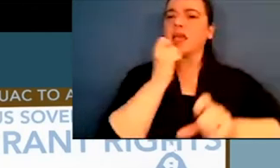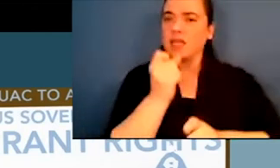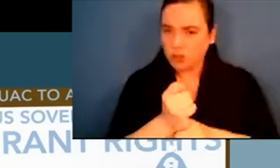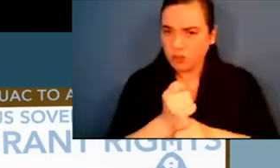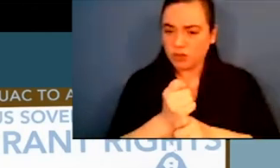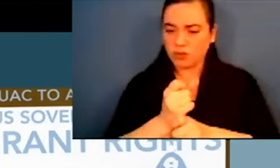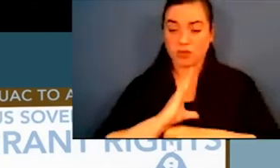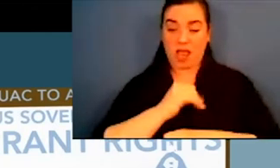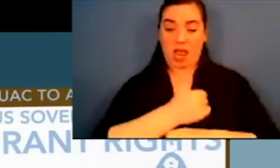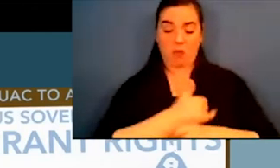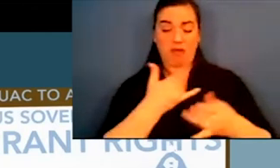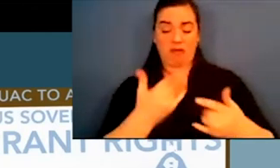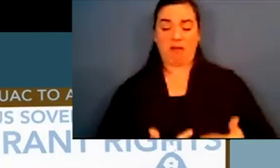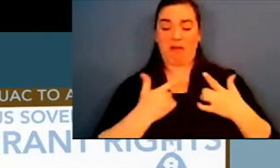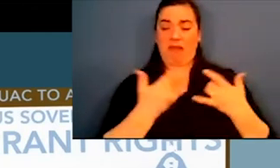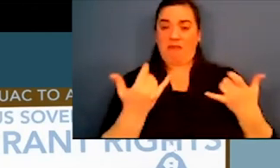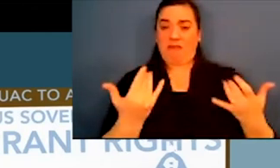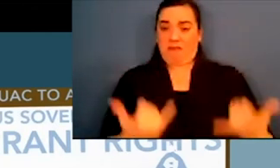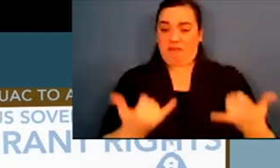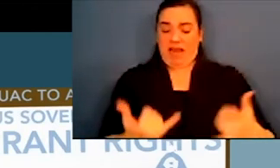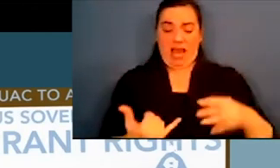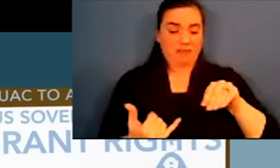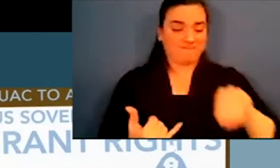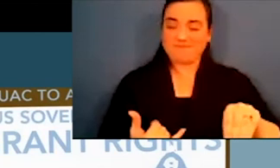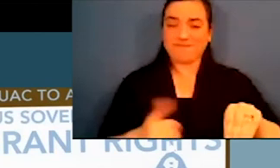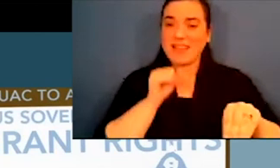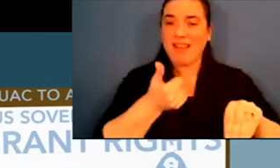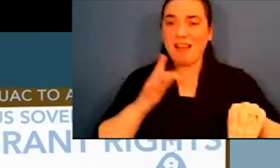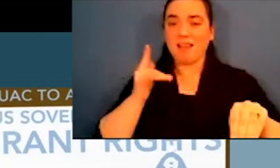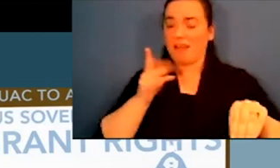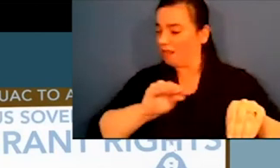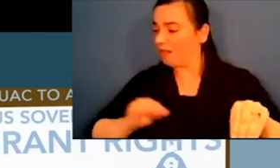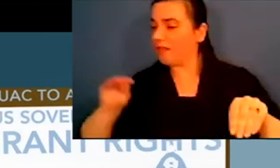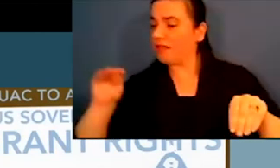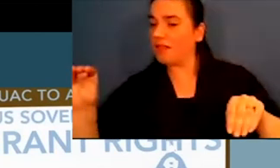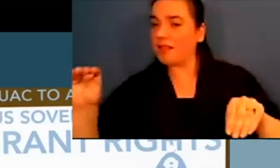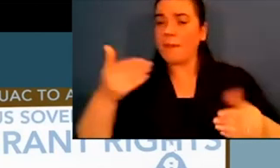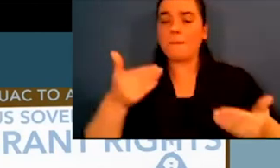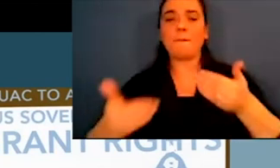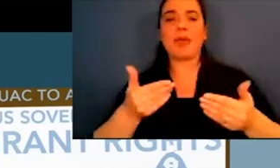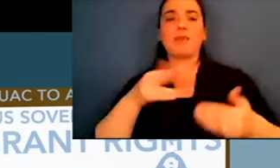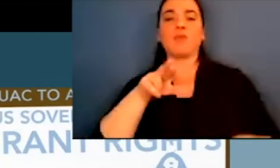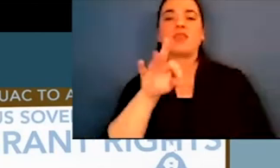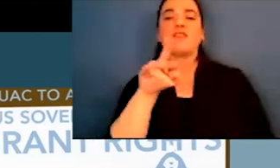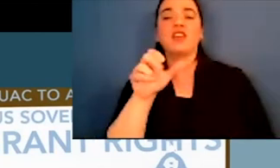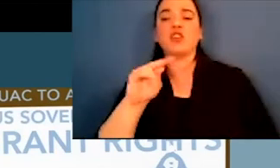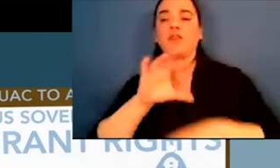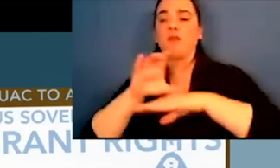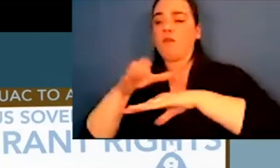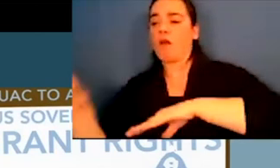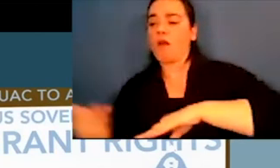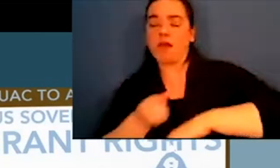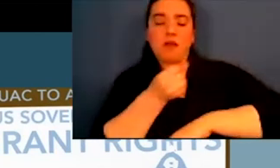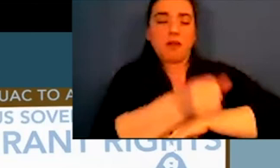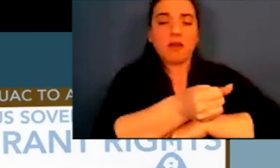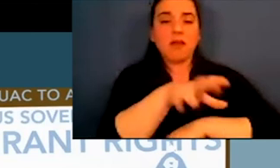colonization. And our ancestral lands may not be where we reside due to these removals. We also may not reside